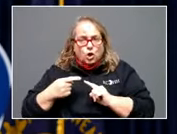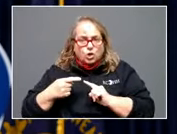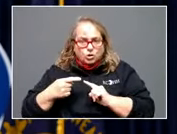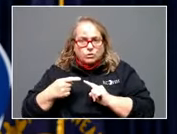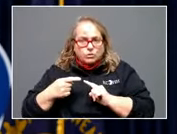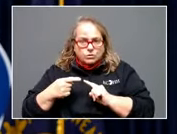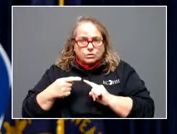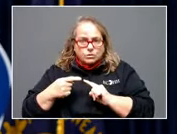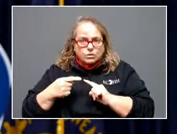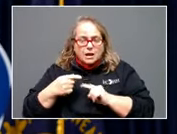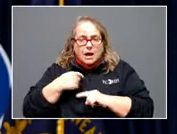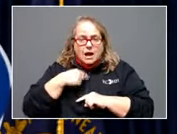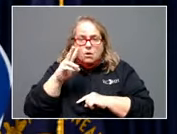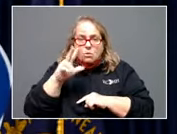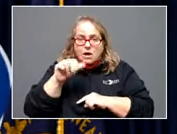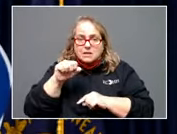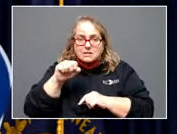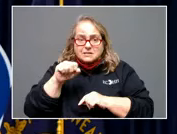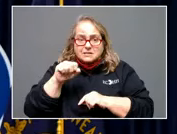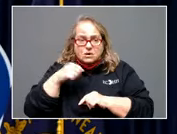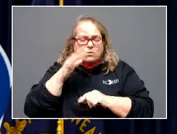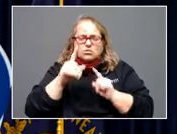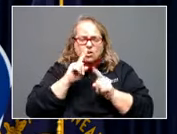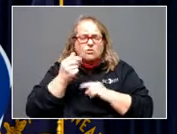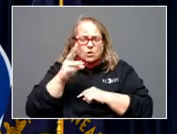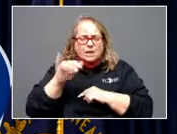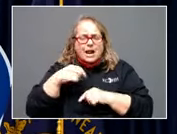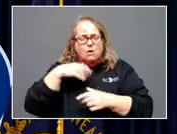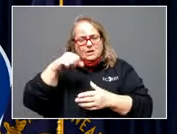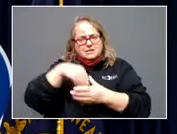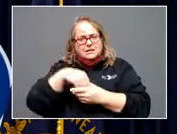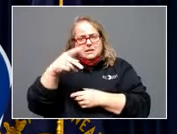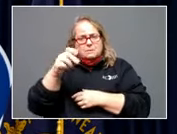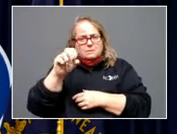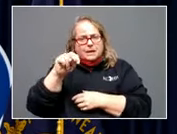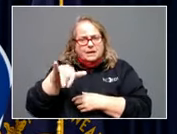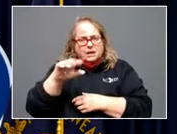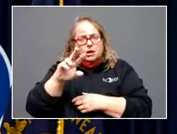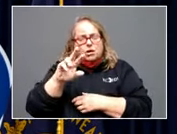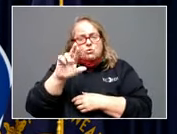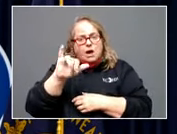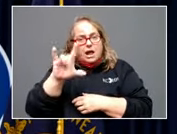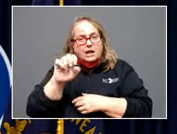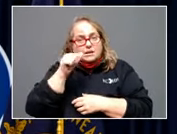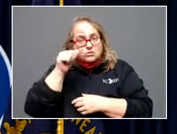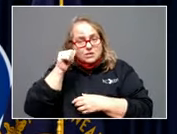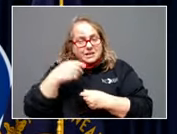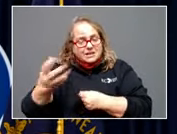was in, we'll talk about it in a minute. I was at Penny Ryle yesterday giving out